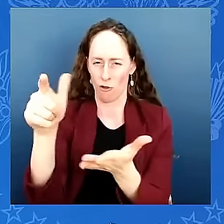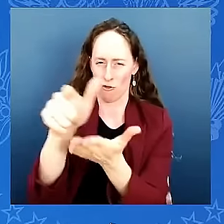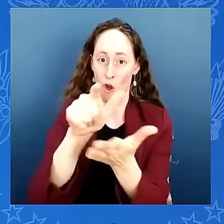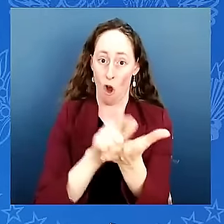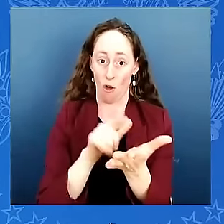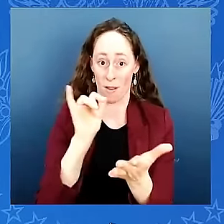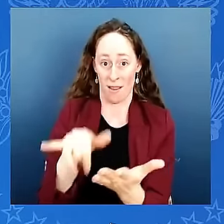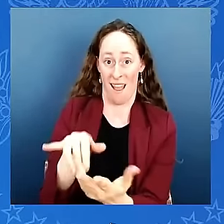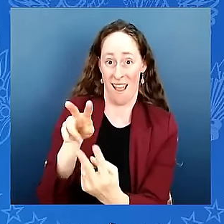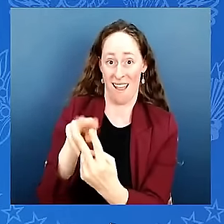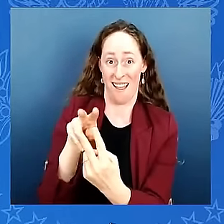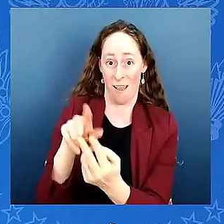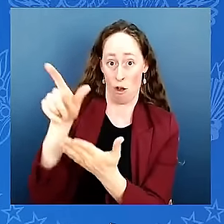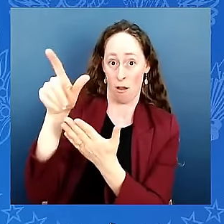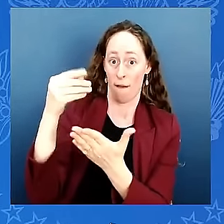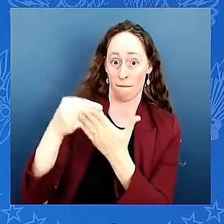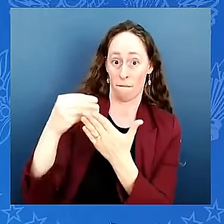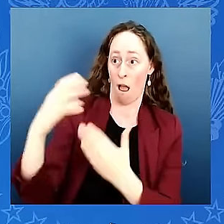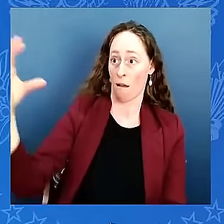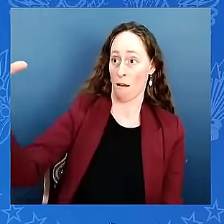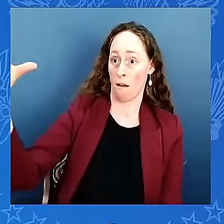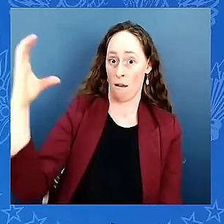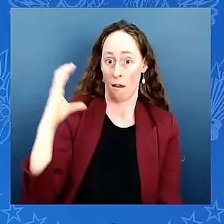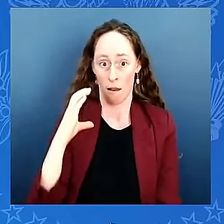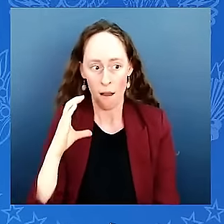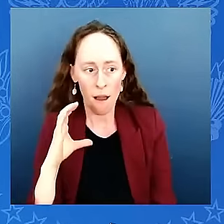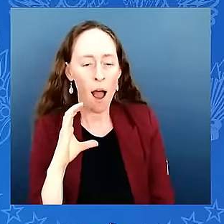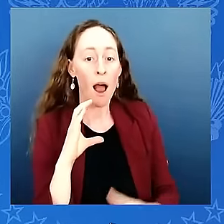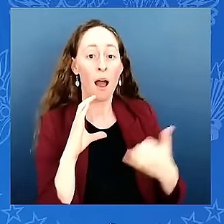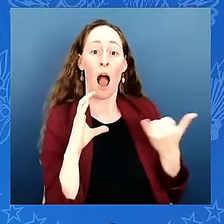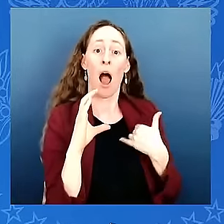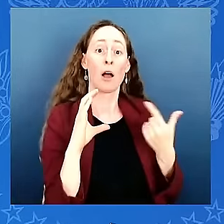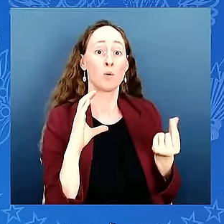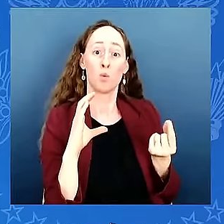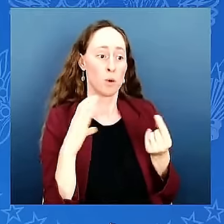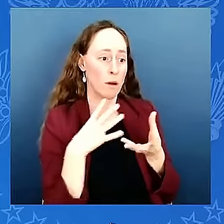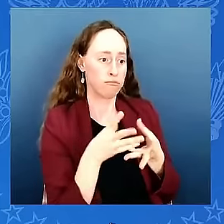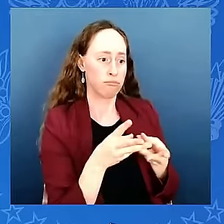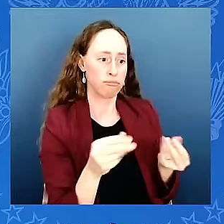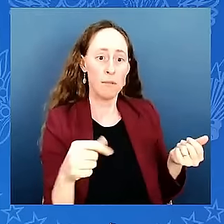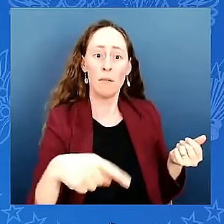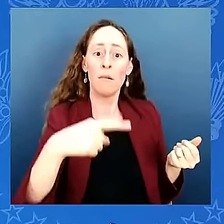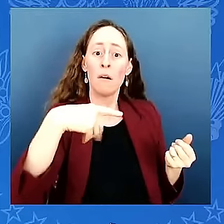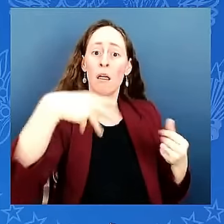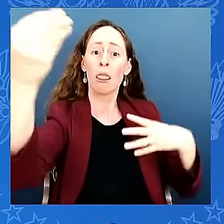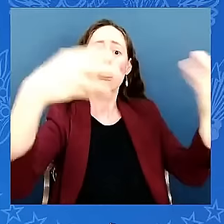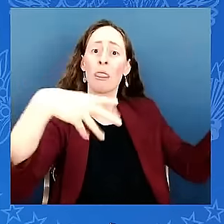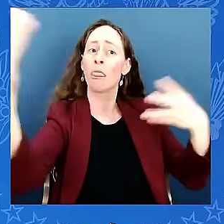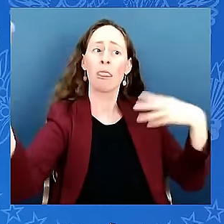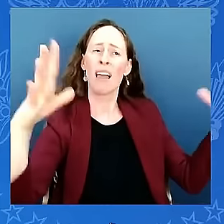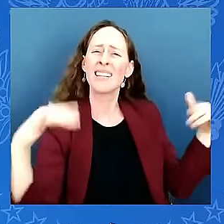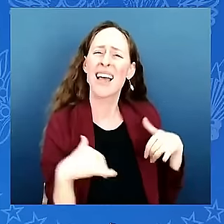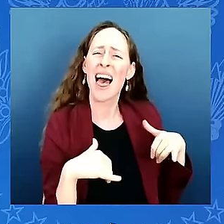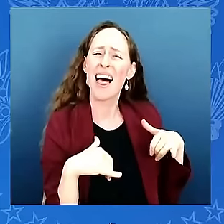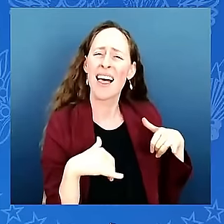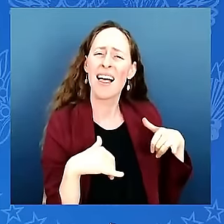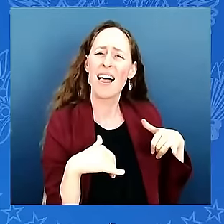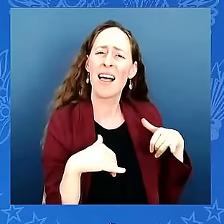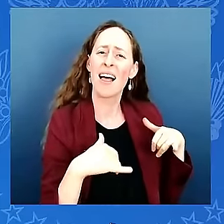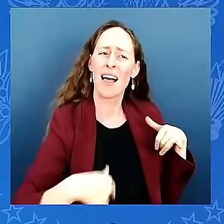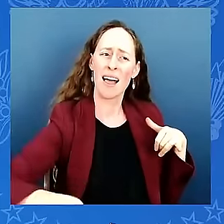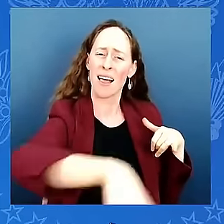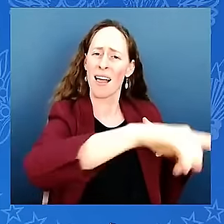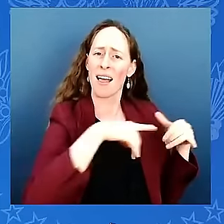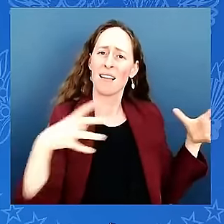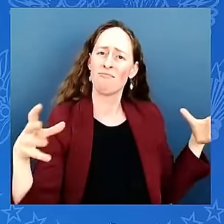to um return back to the reservation because many of our uh tribal members leave the reservation to find work and when